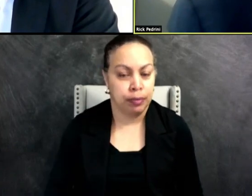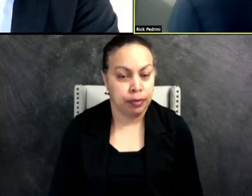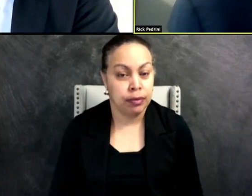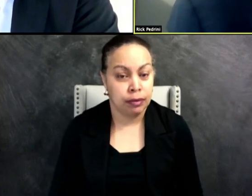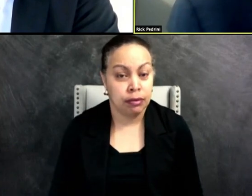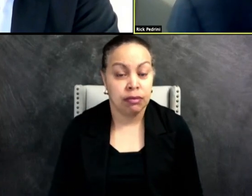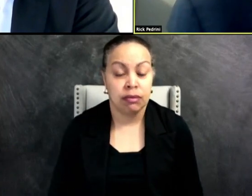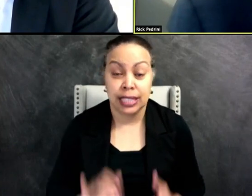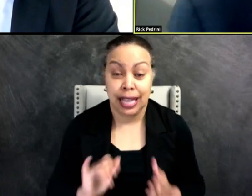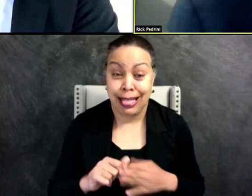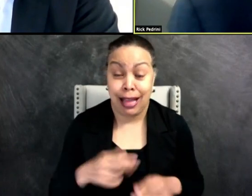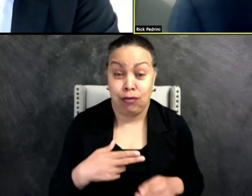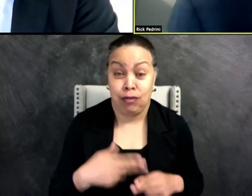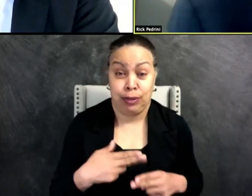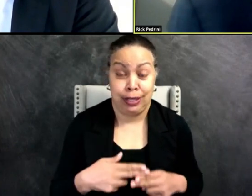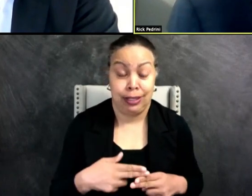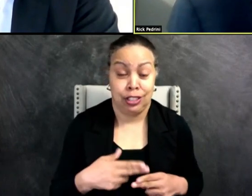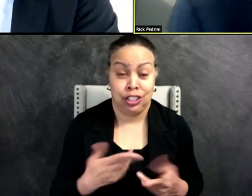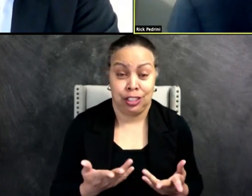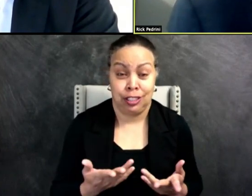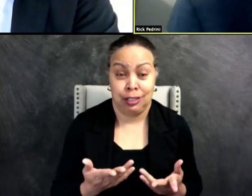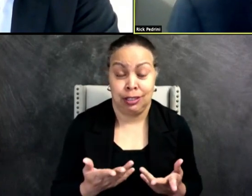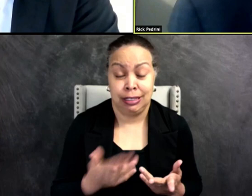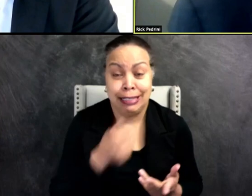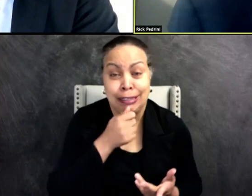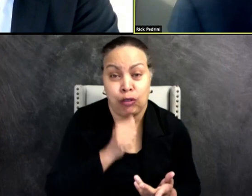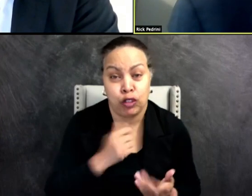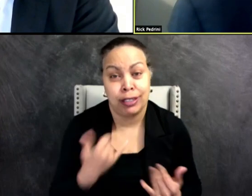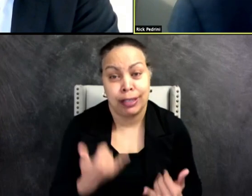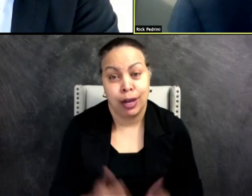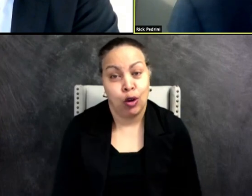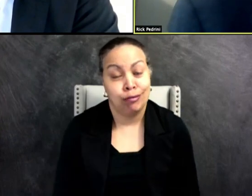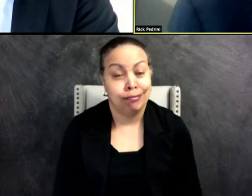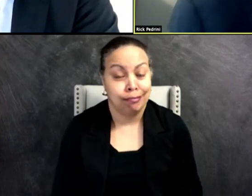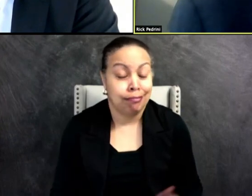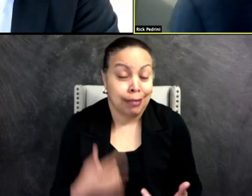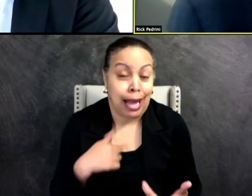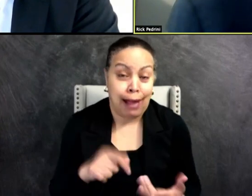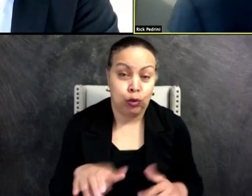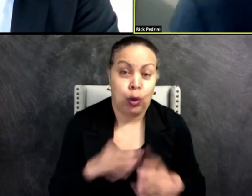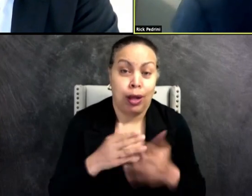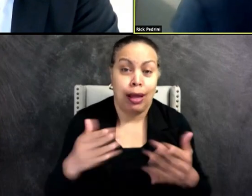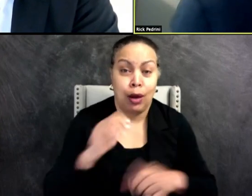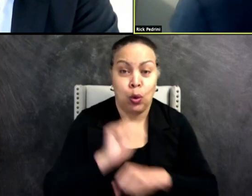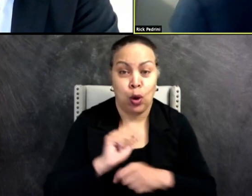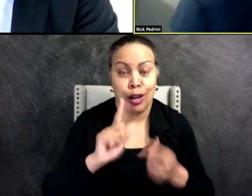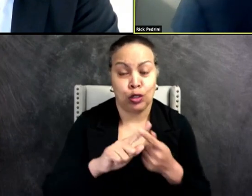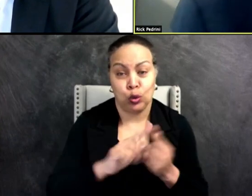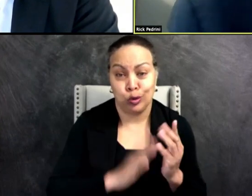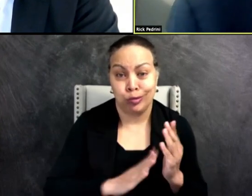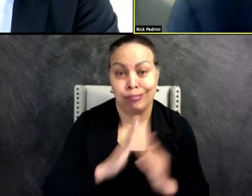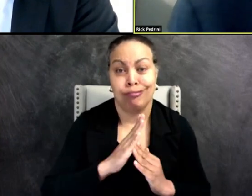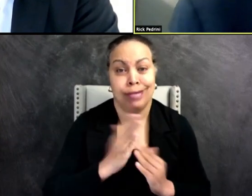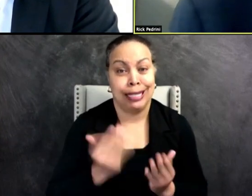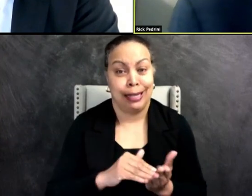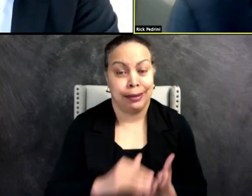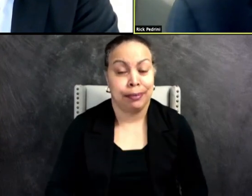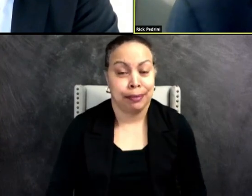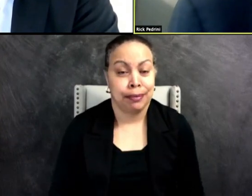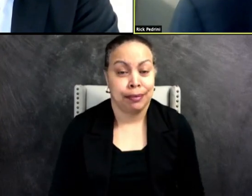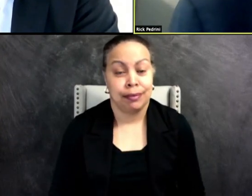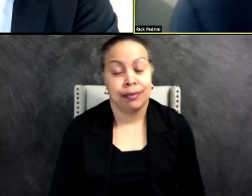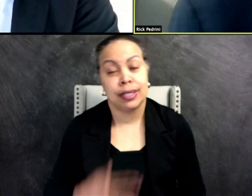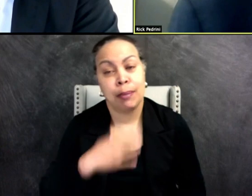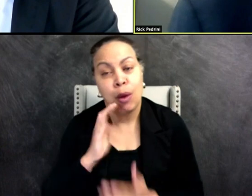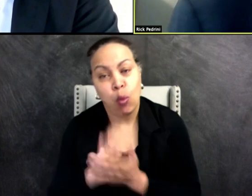That reputation is certainly suffering right now and I got to do a lot of work to get it back. Um, my wife